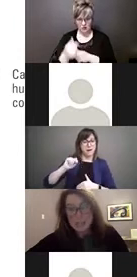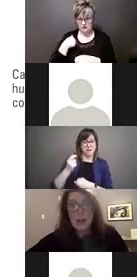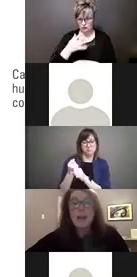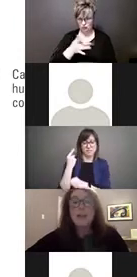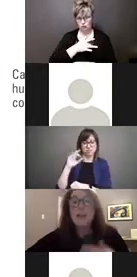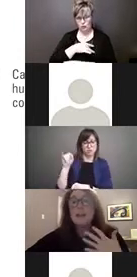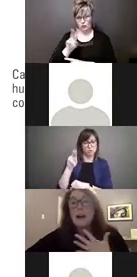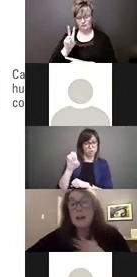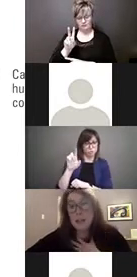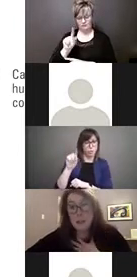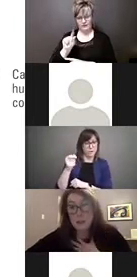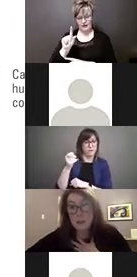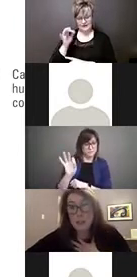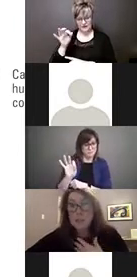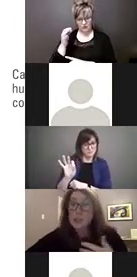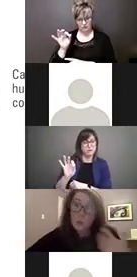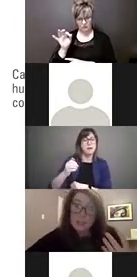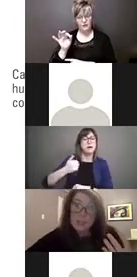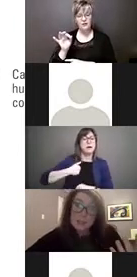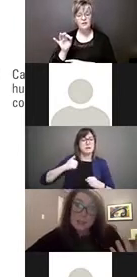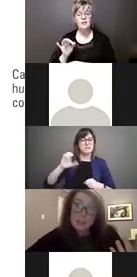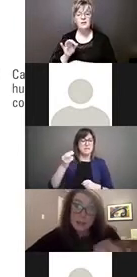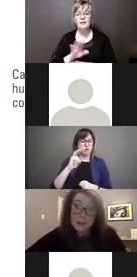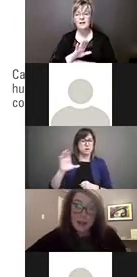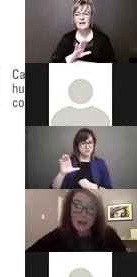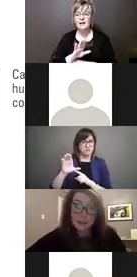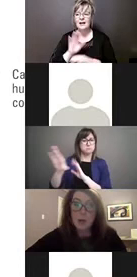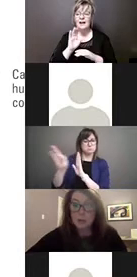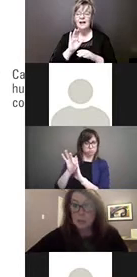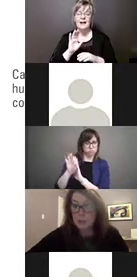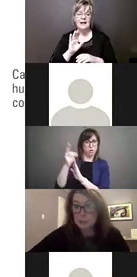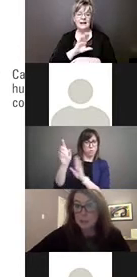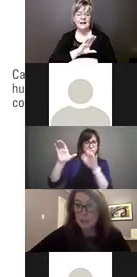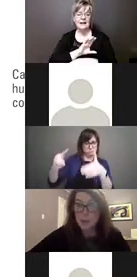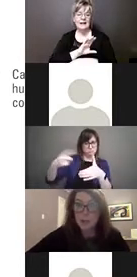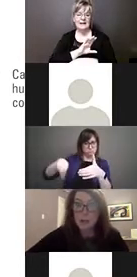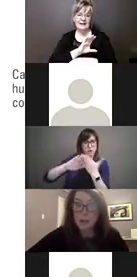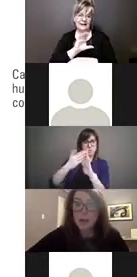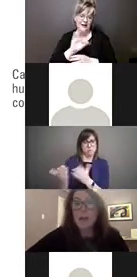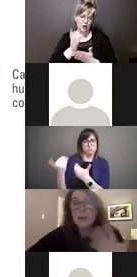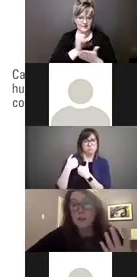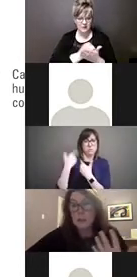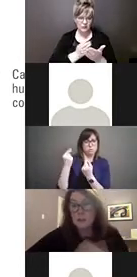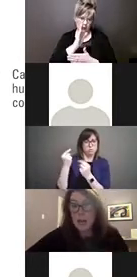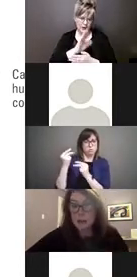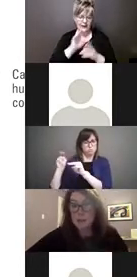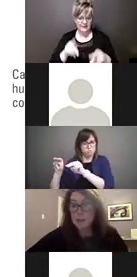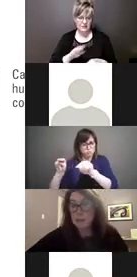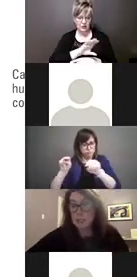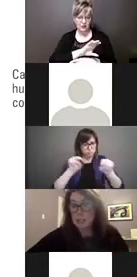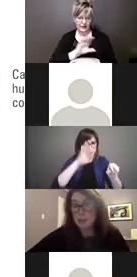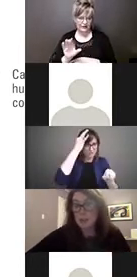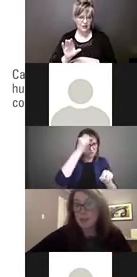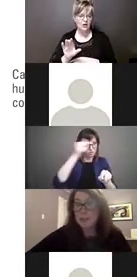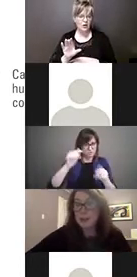the Canadian Human Rights Commission was designated as a body responsible for monitoring the Government of Canada's